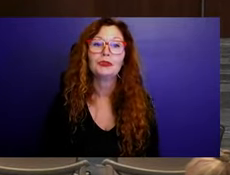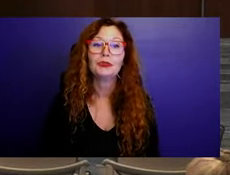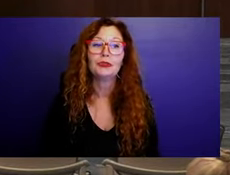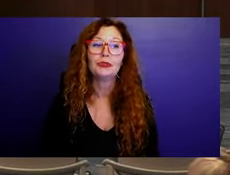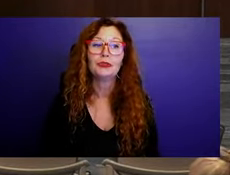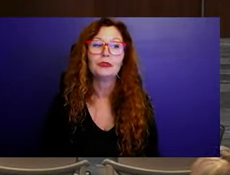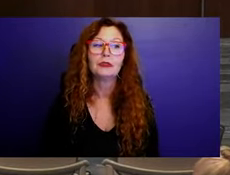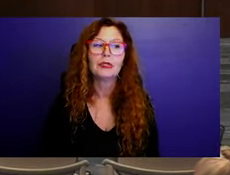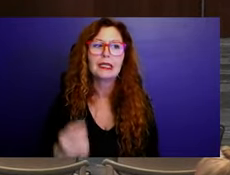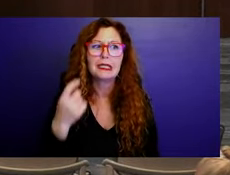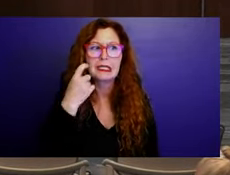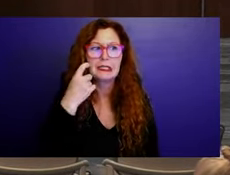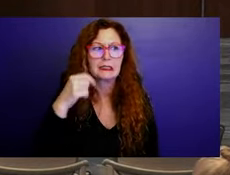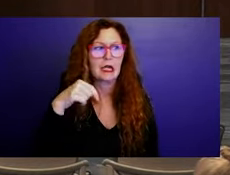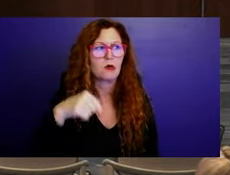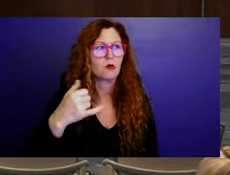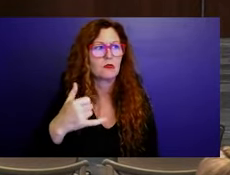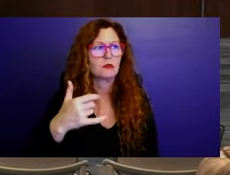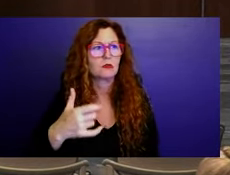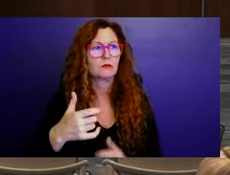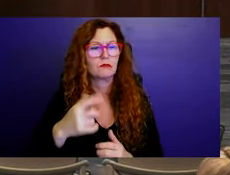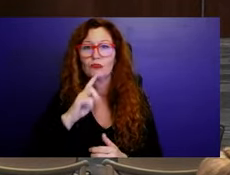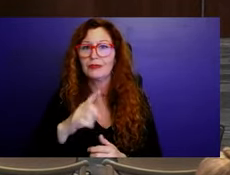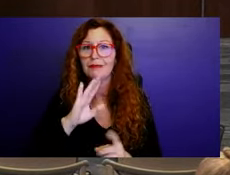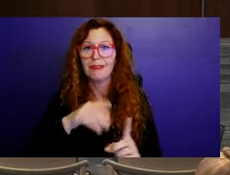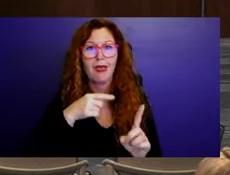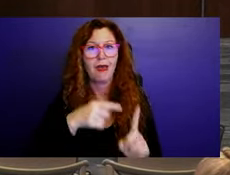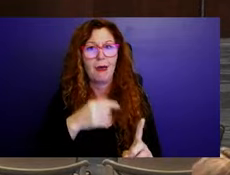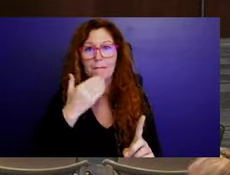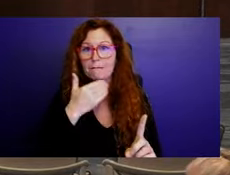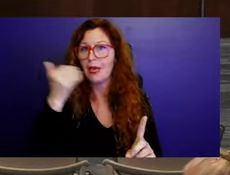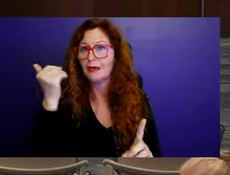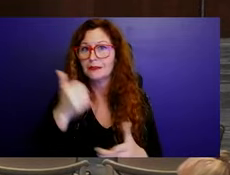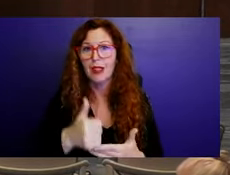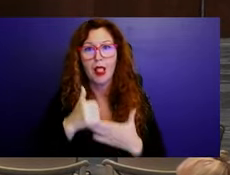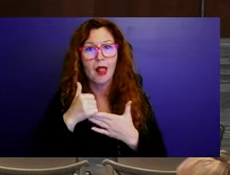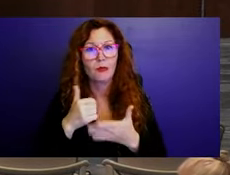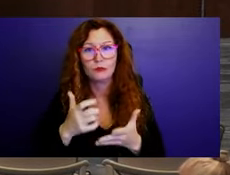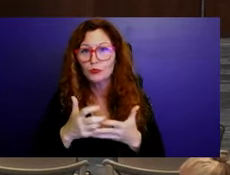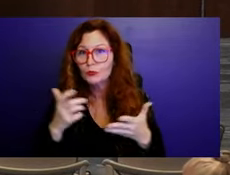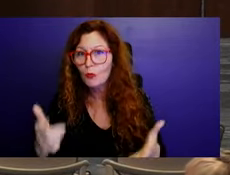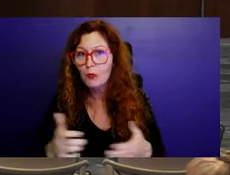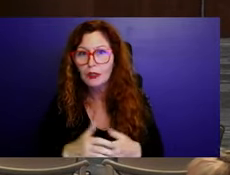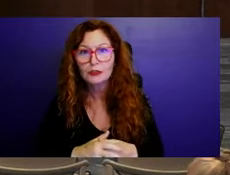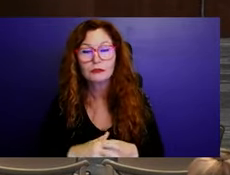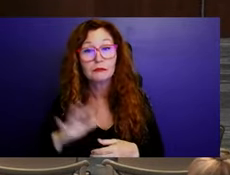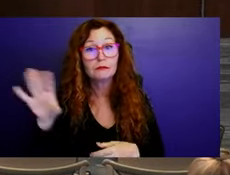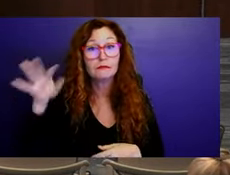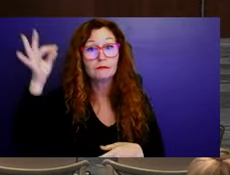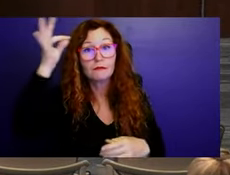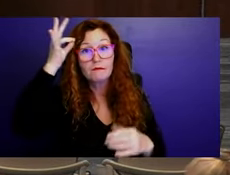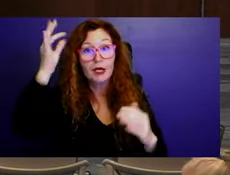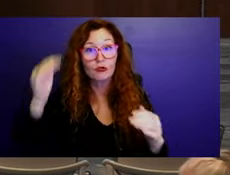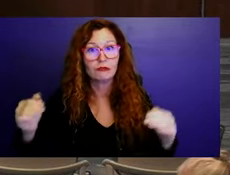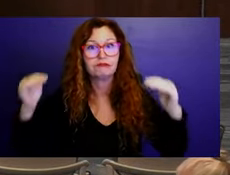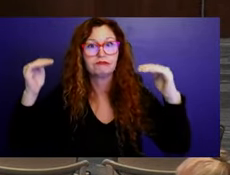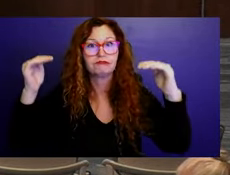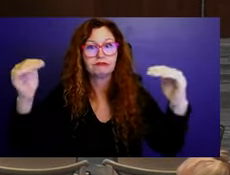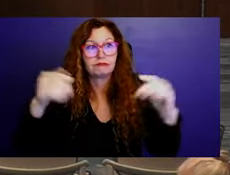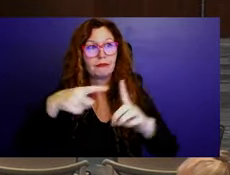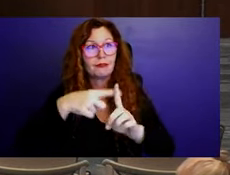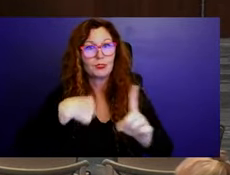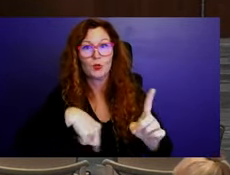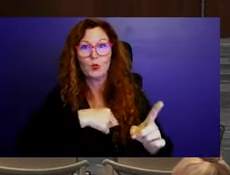probably one of the most helpful for me, especially, you know, cause you're at the federal level and we've gotten money back already from